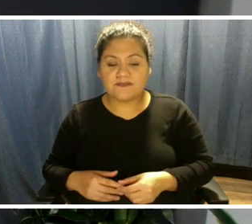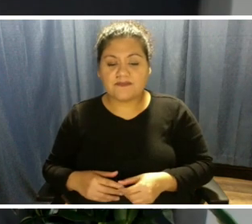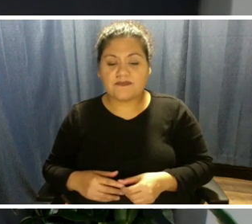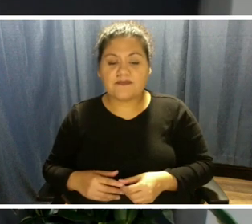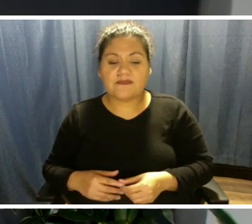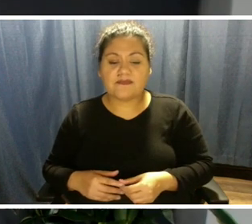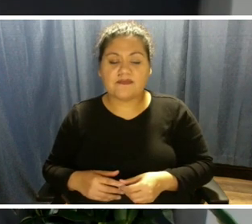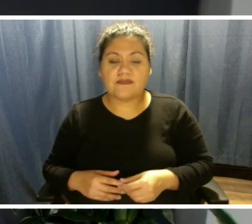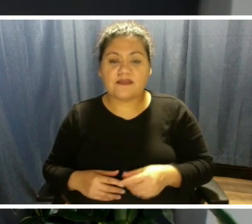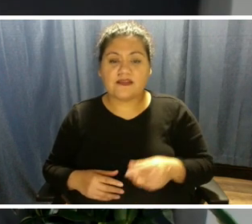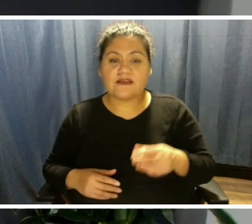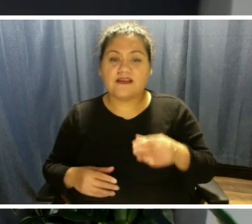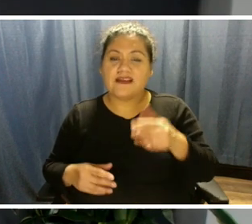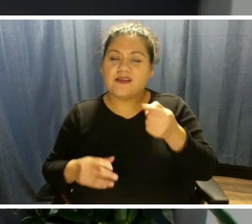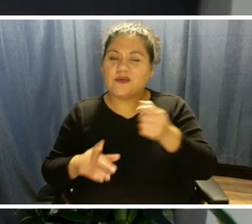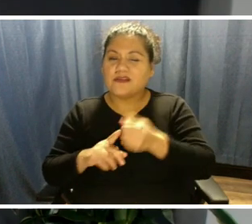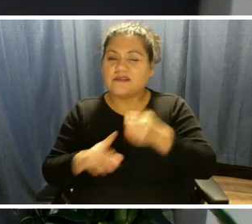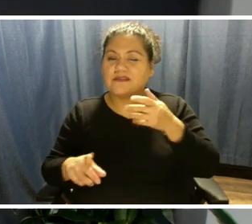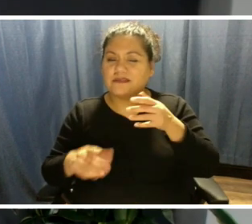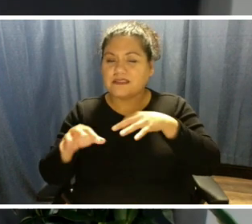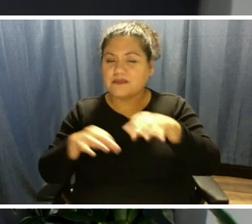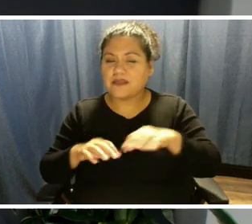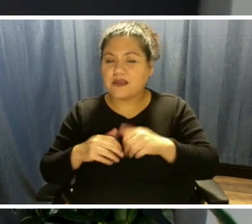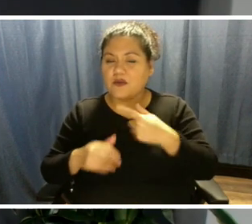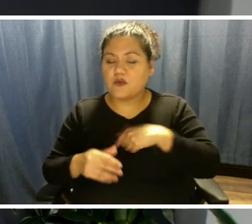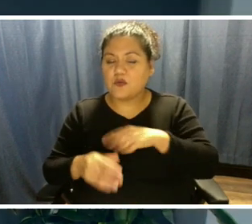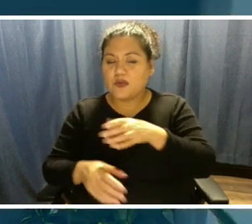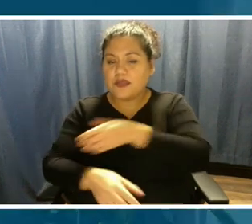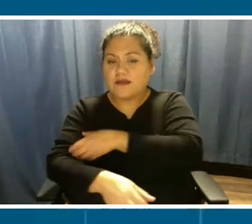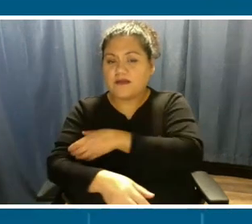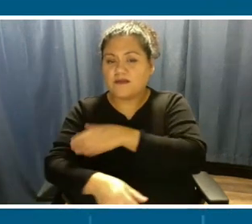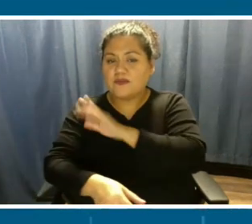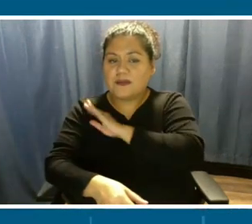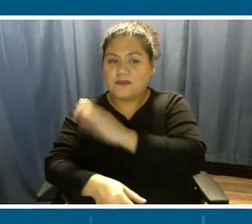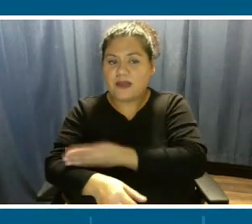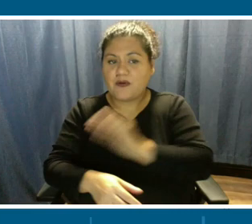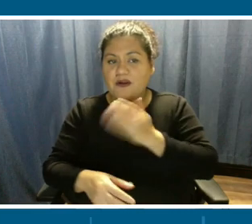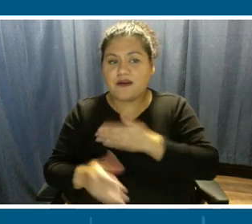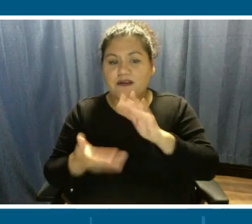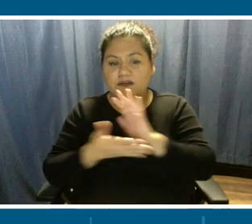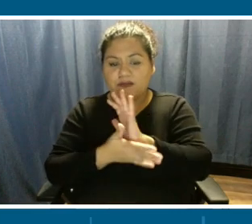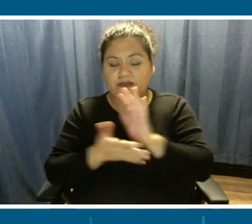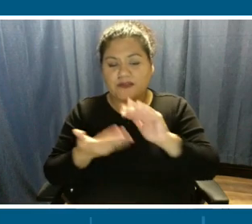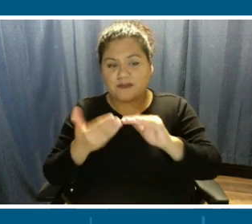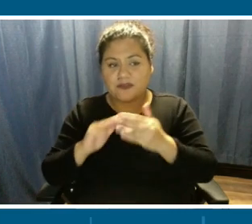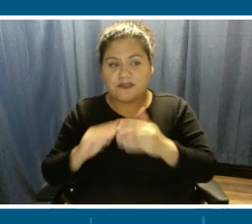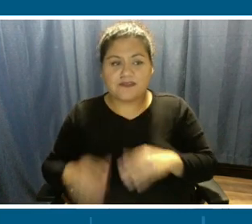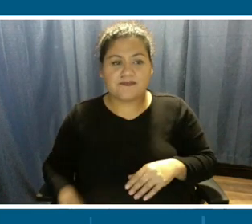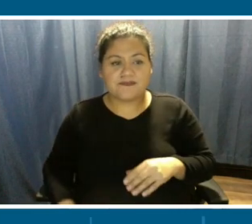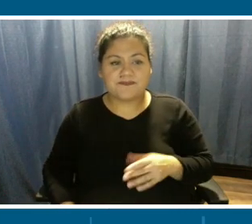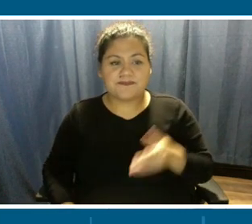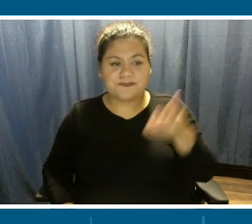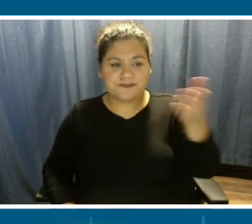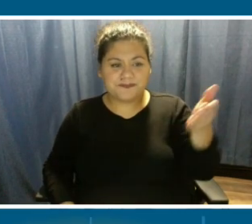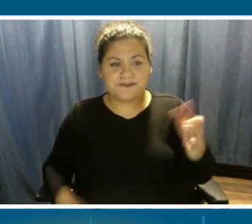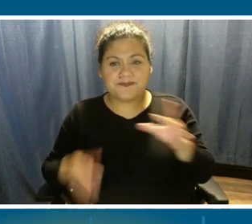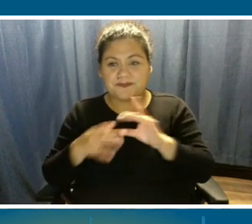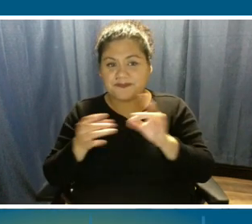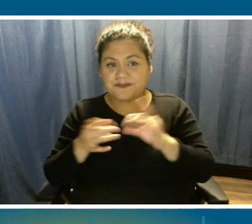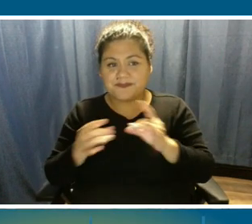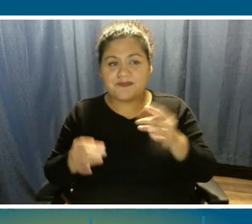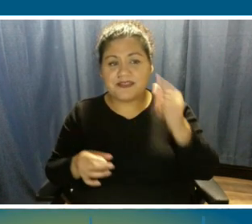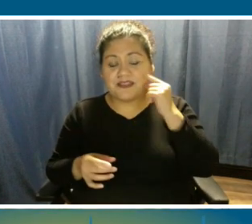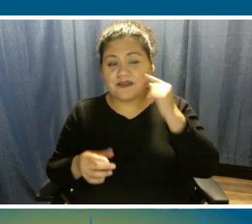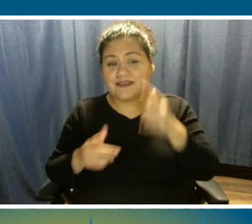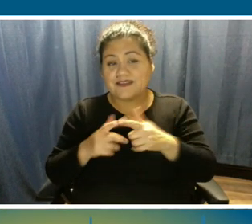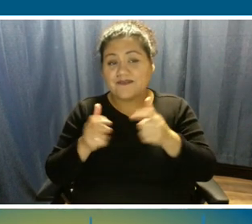bit more explanation of how we power our community. San Antonio is the fastest growing city in the nation. And as our city